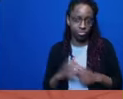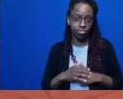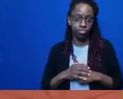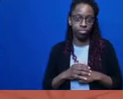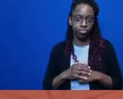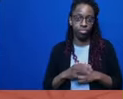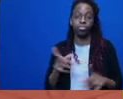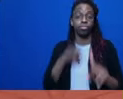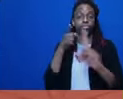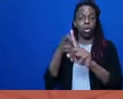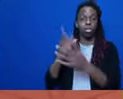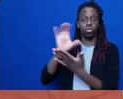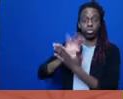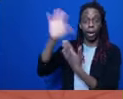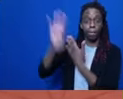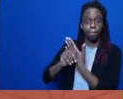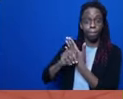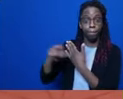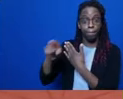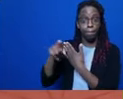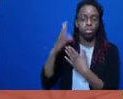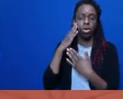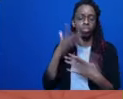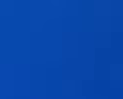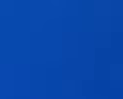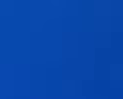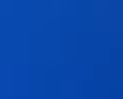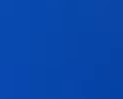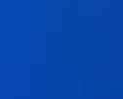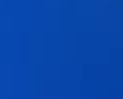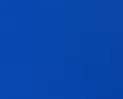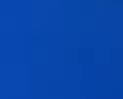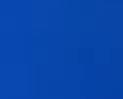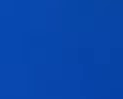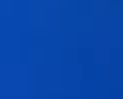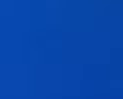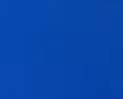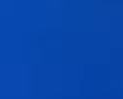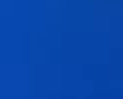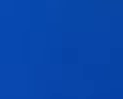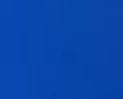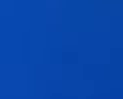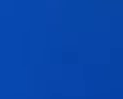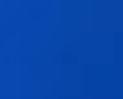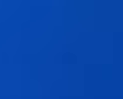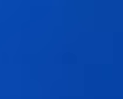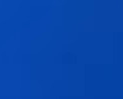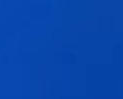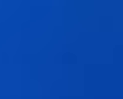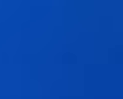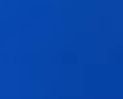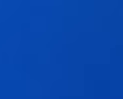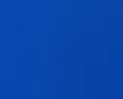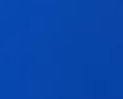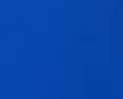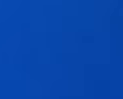And that's what you can do through using the resource. I